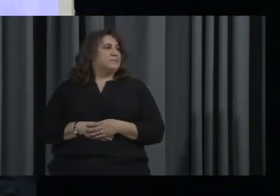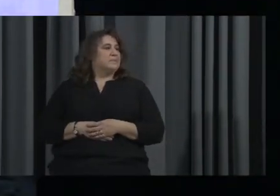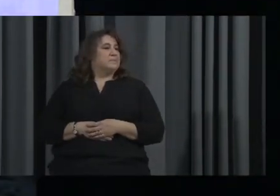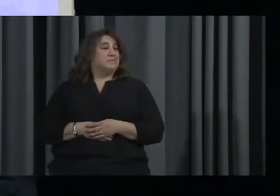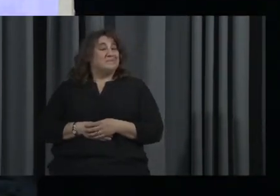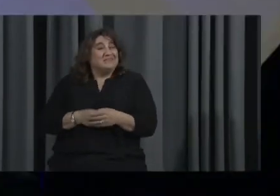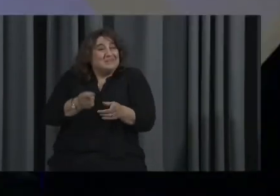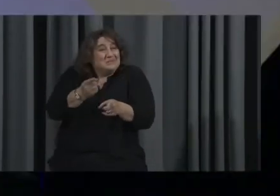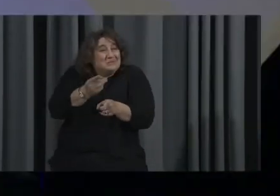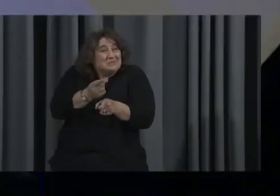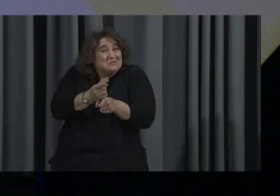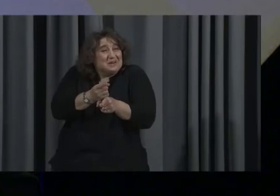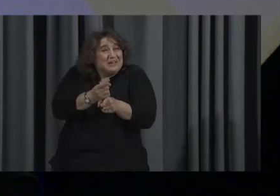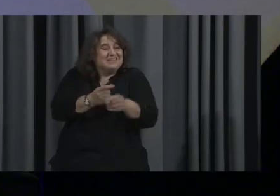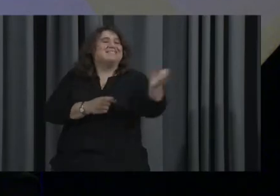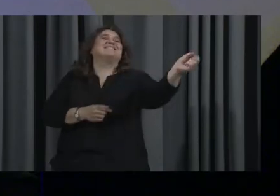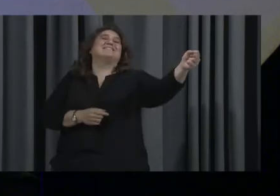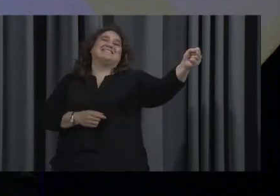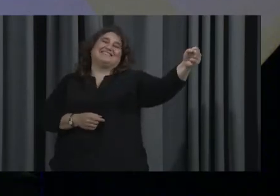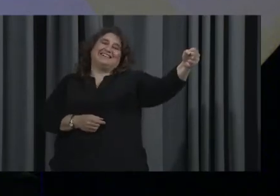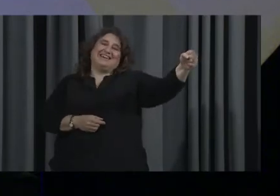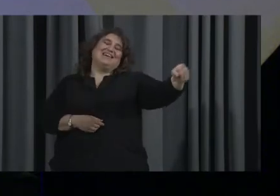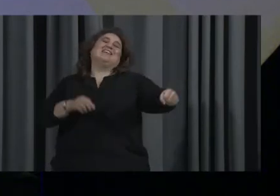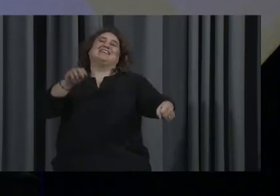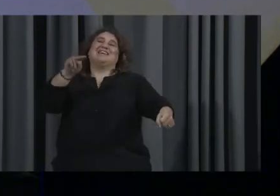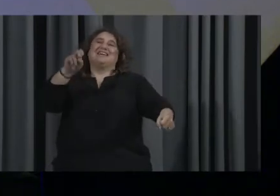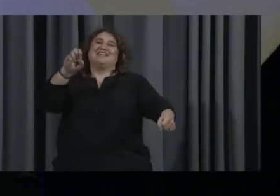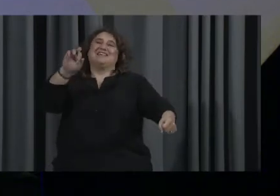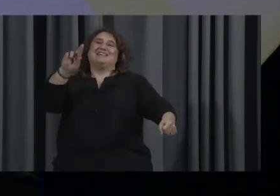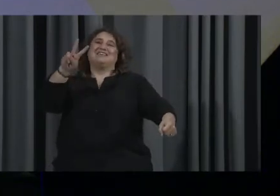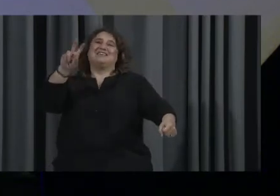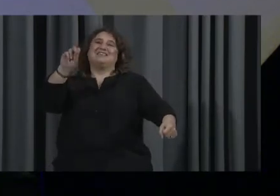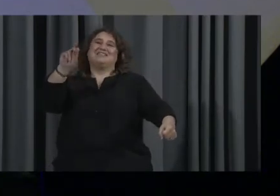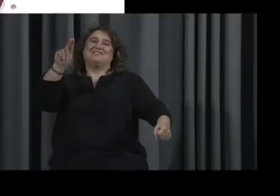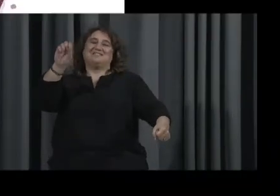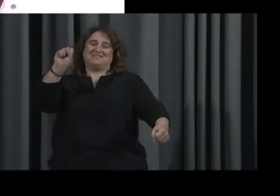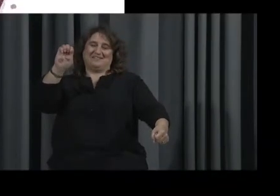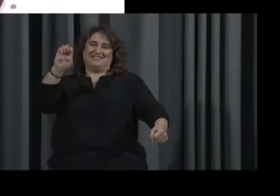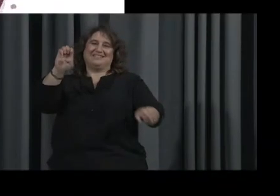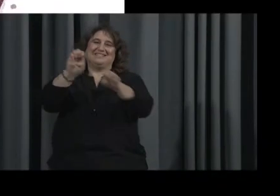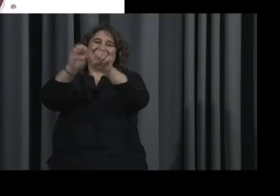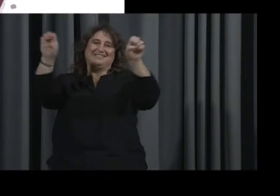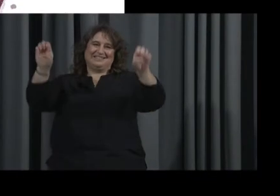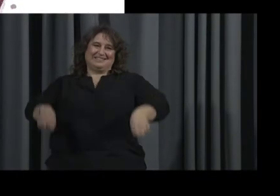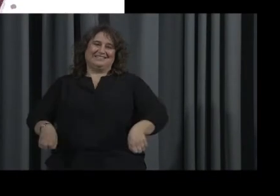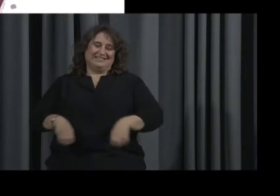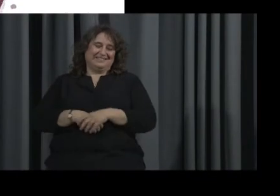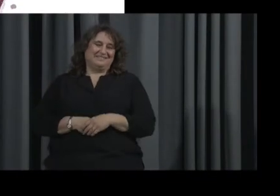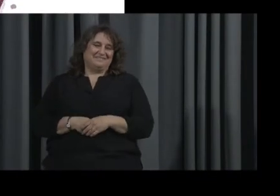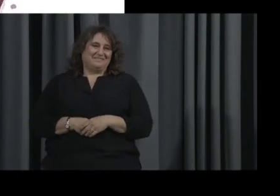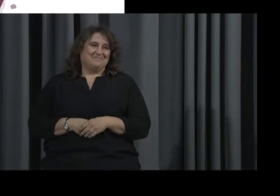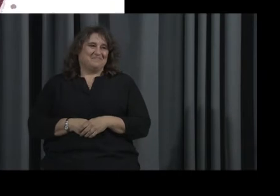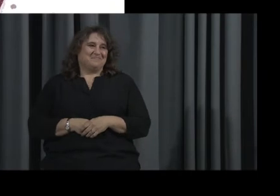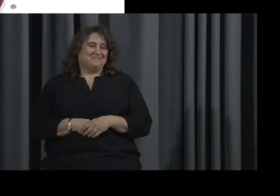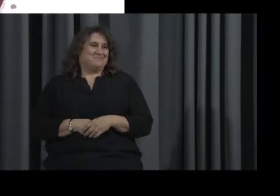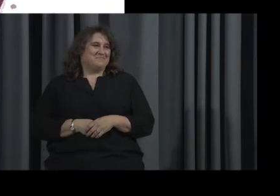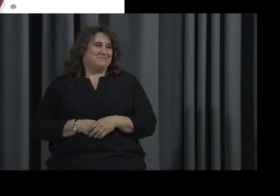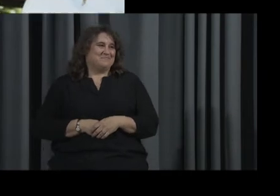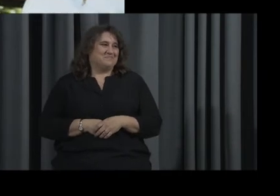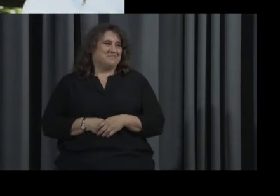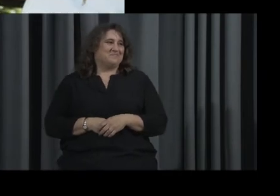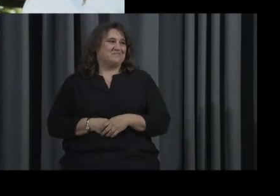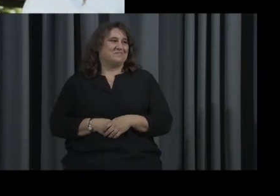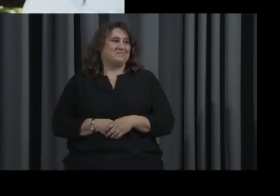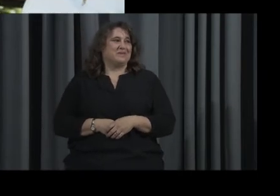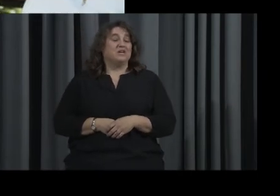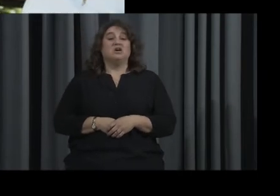Did have it right? Yep. That is the nervous system. Right. It's the nervous system. All right. This wraps